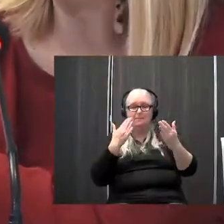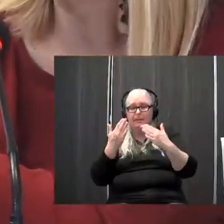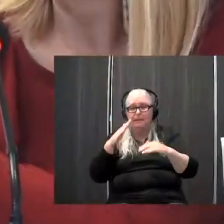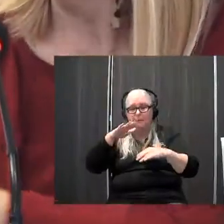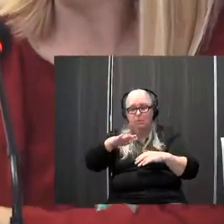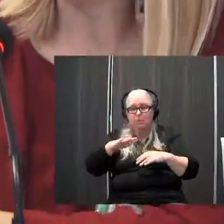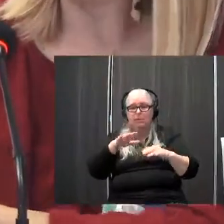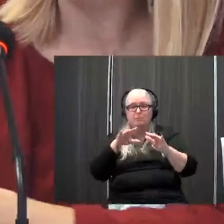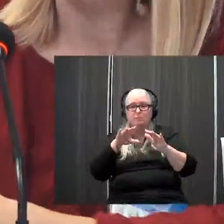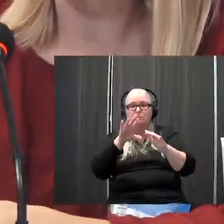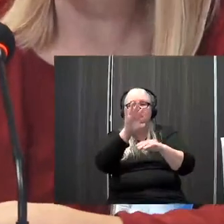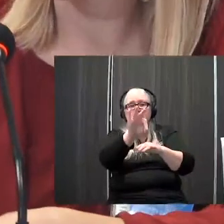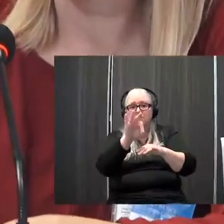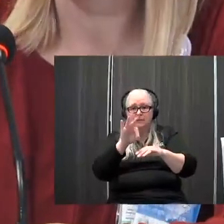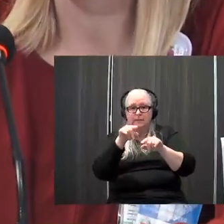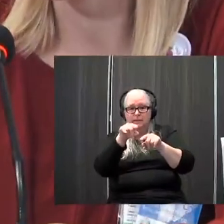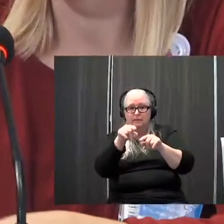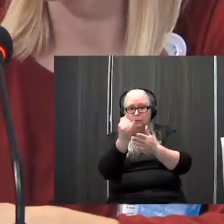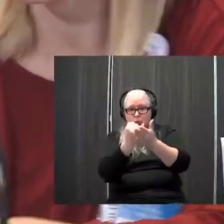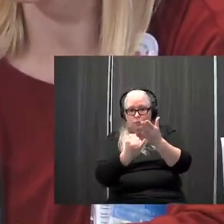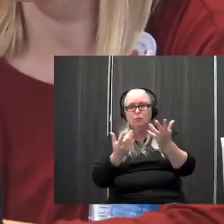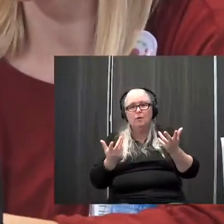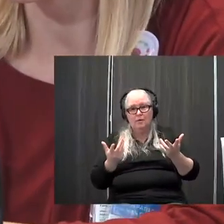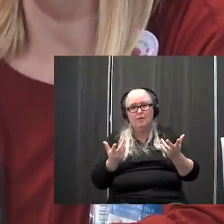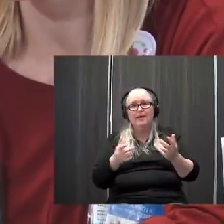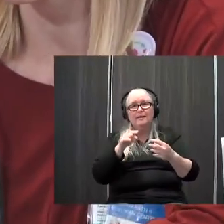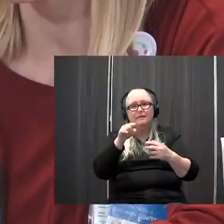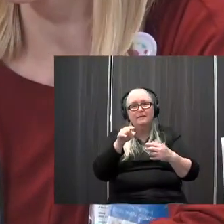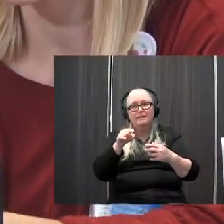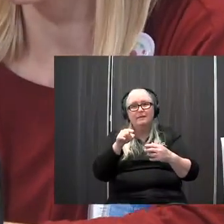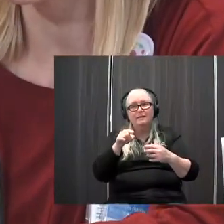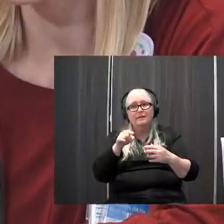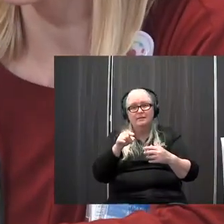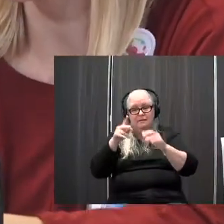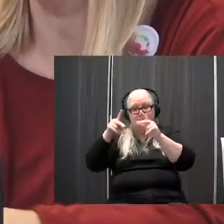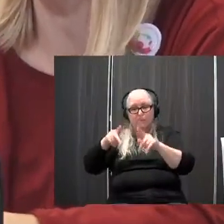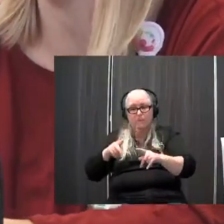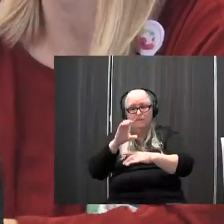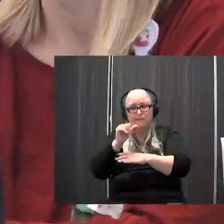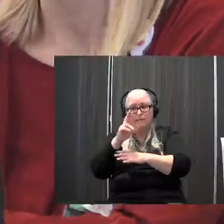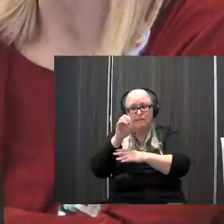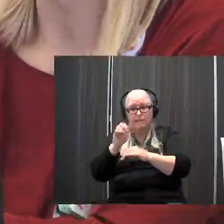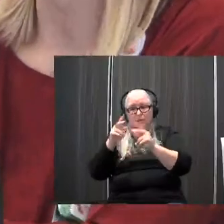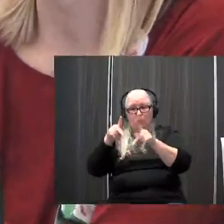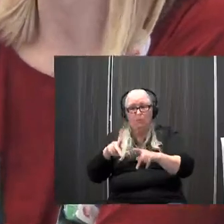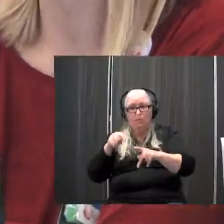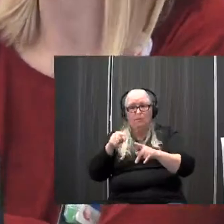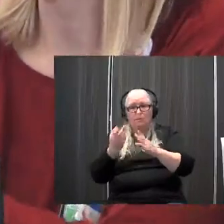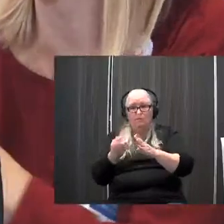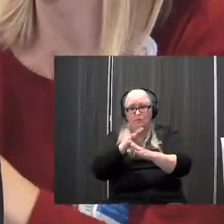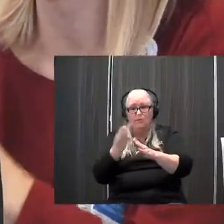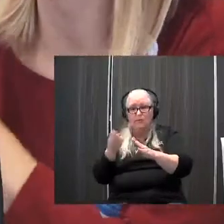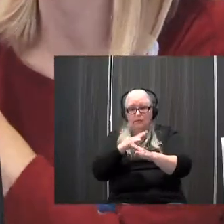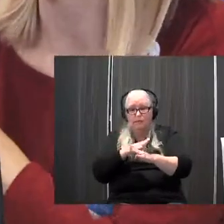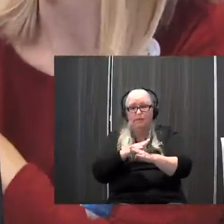draw and then the care provider the communication partner would then flip to the draw page and then scan through